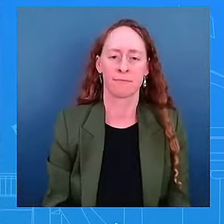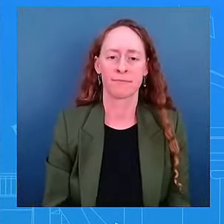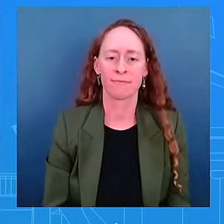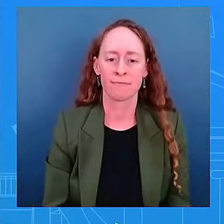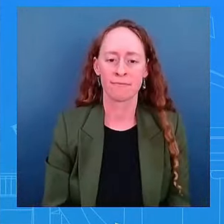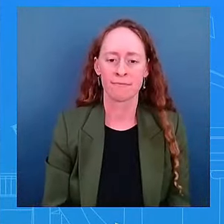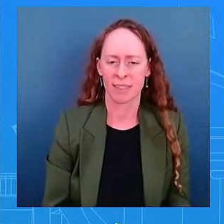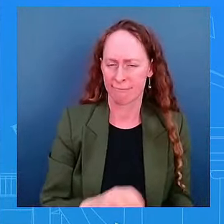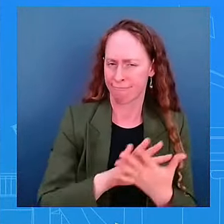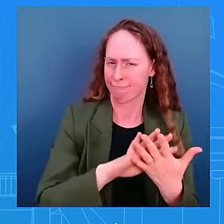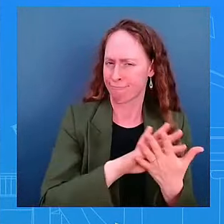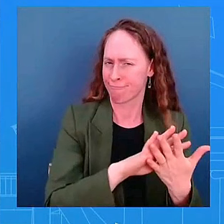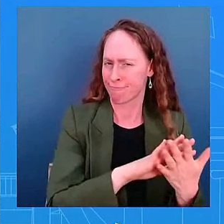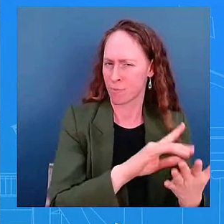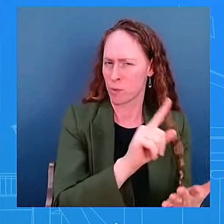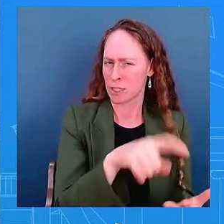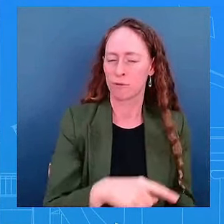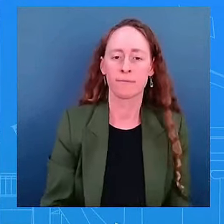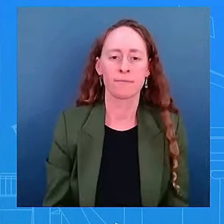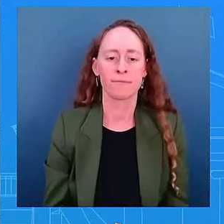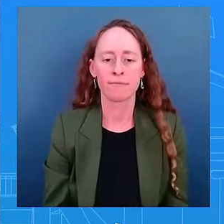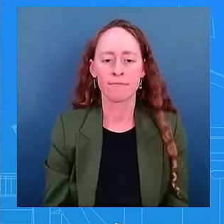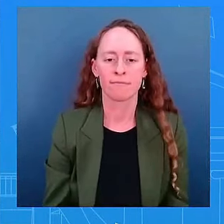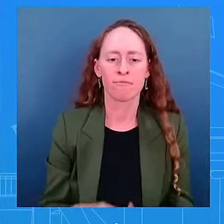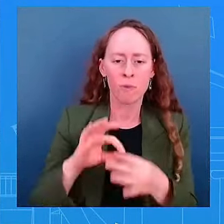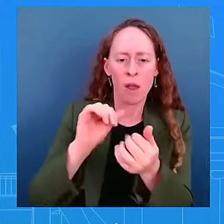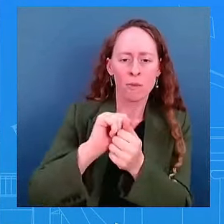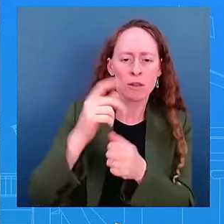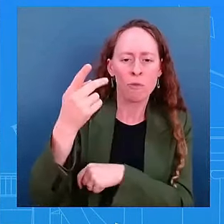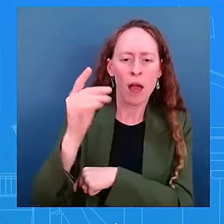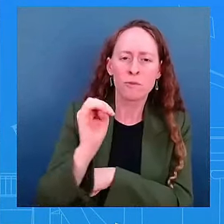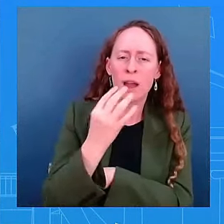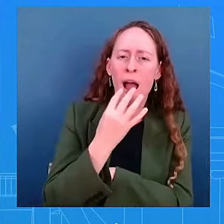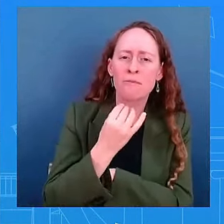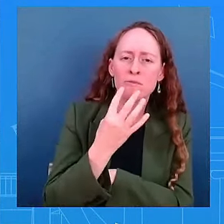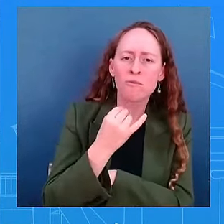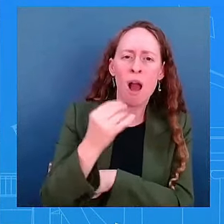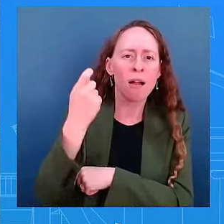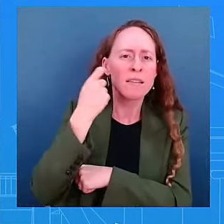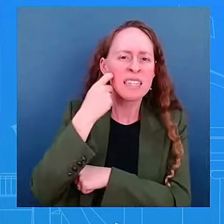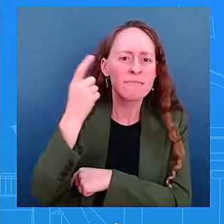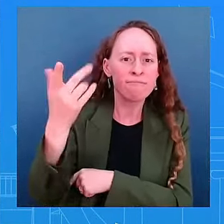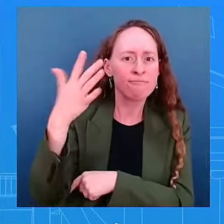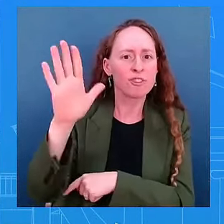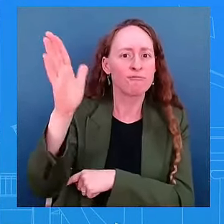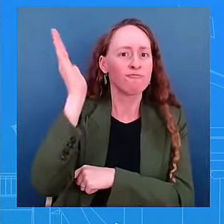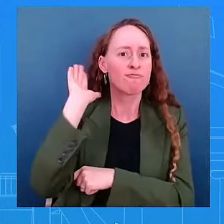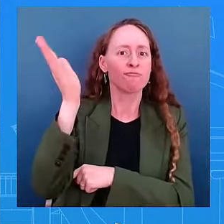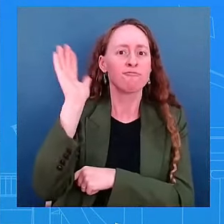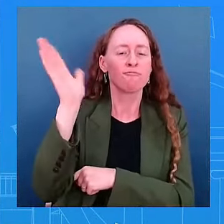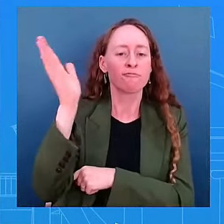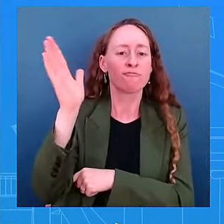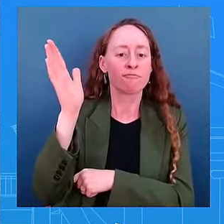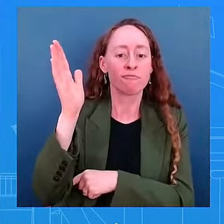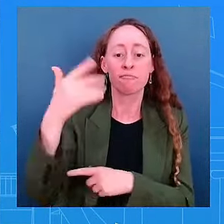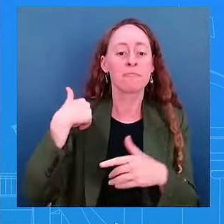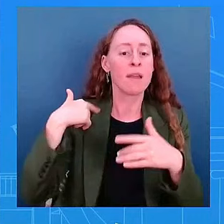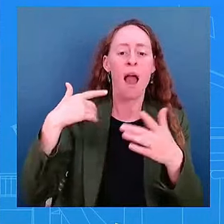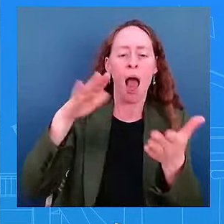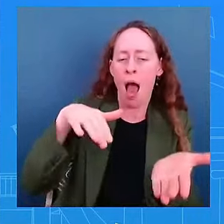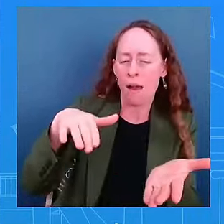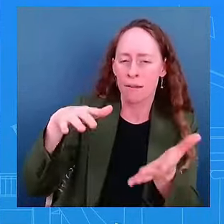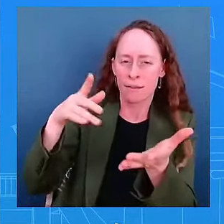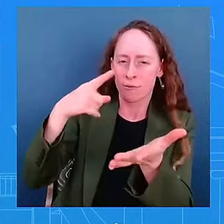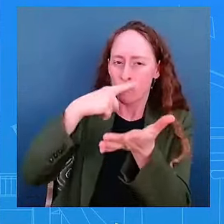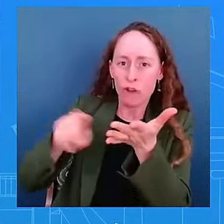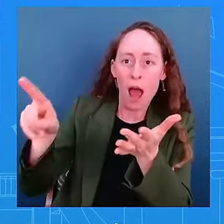long after I came out here. I have not talked to the president about this if he was able to catch some of the prime minister's speech. Obviously, they're going to,